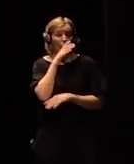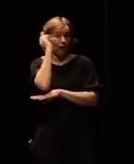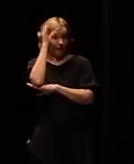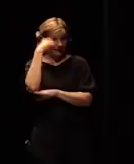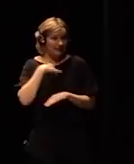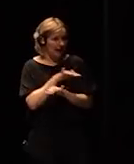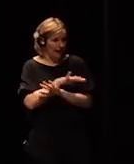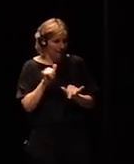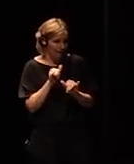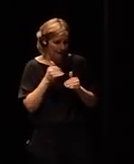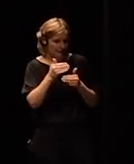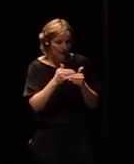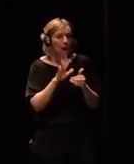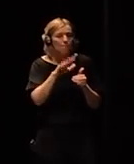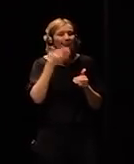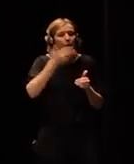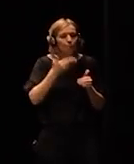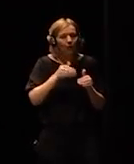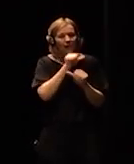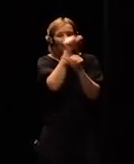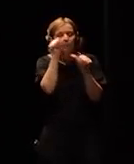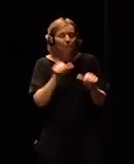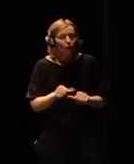the more we must protect what makes us human